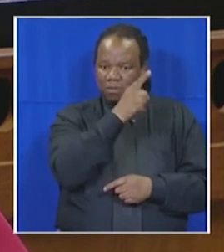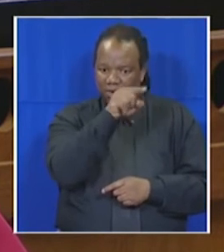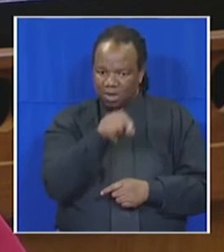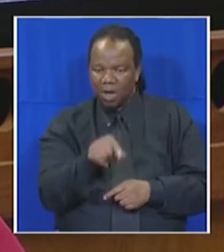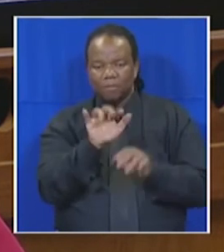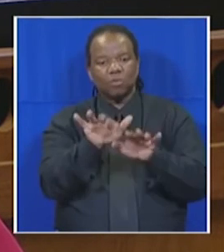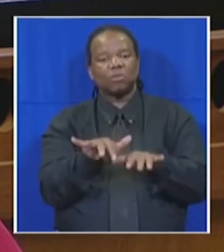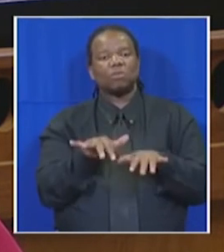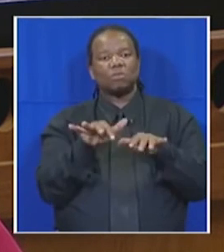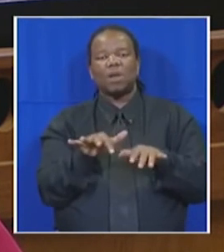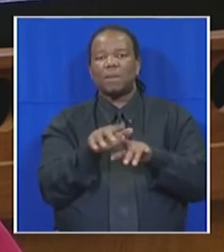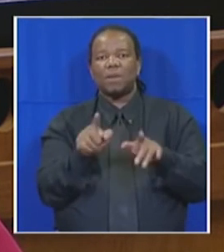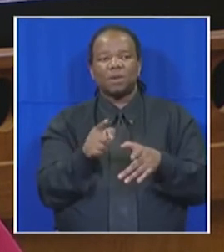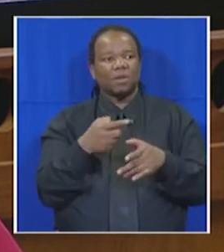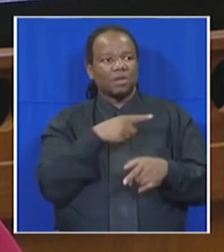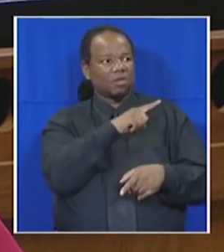industry well.